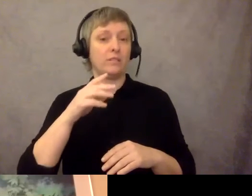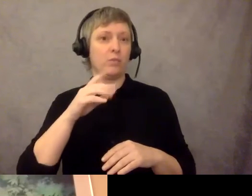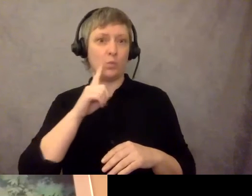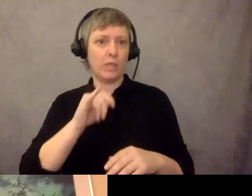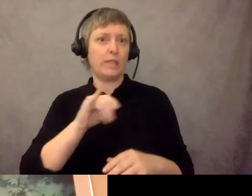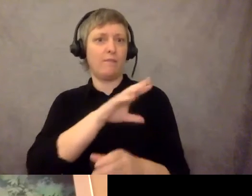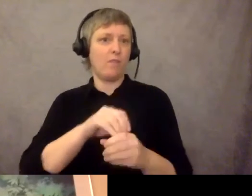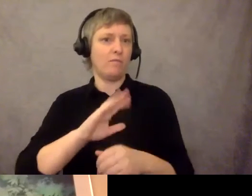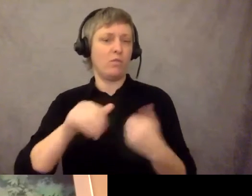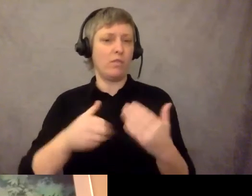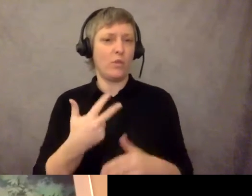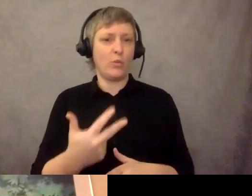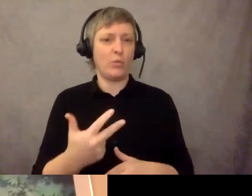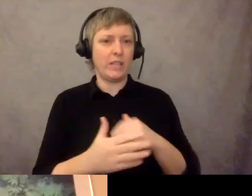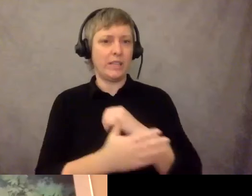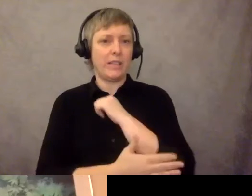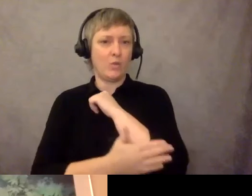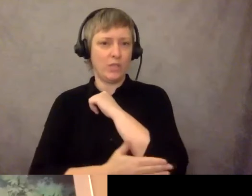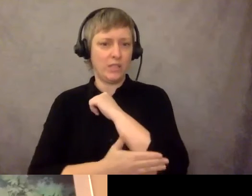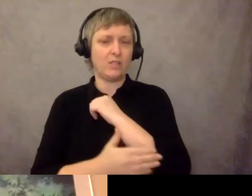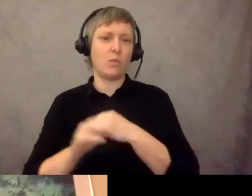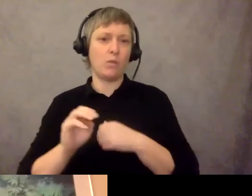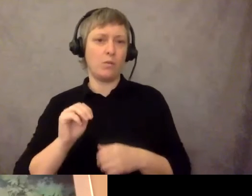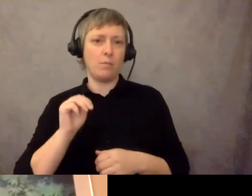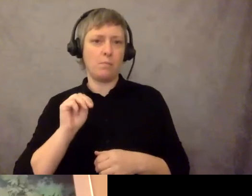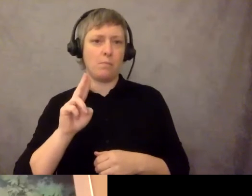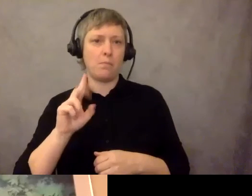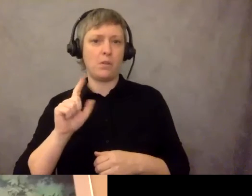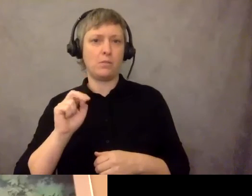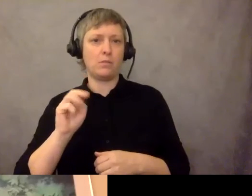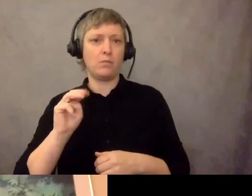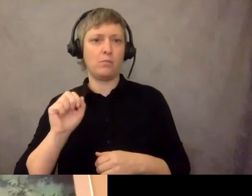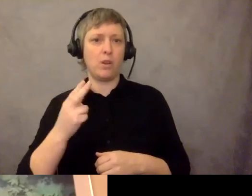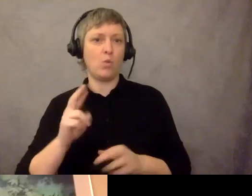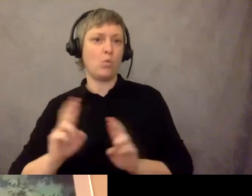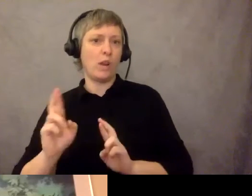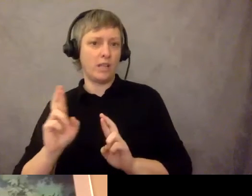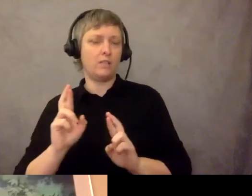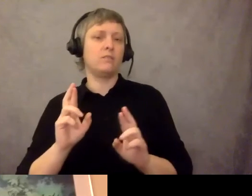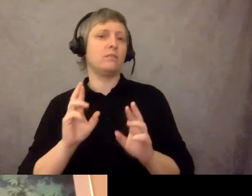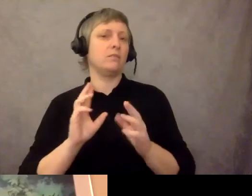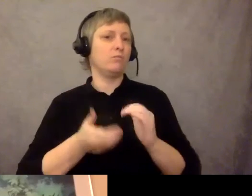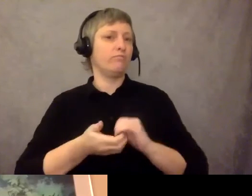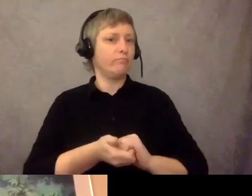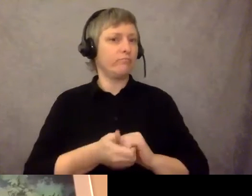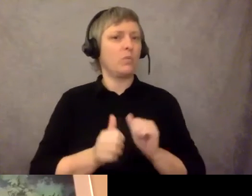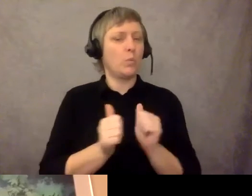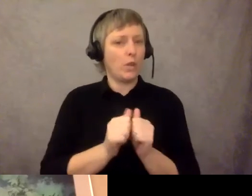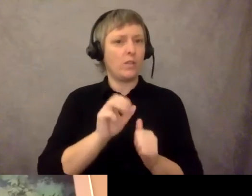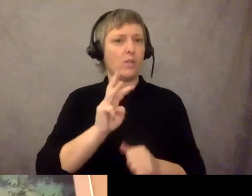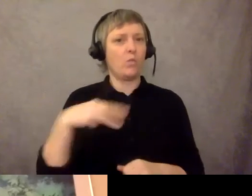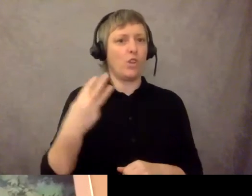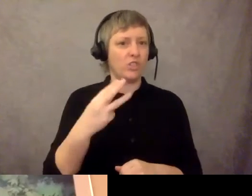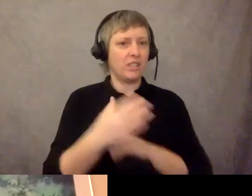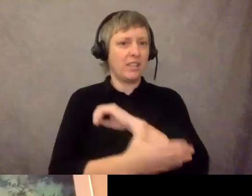collaborate with Washington county and Clackamas county under the supervision of the Secretary of